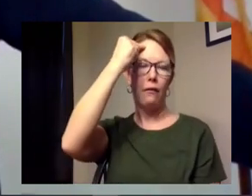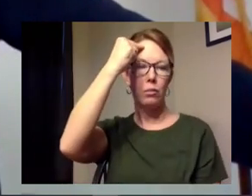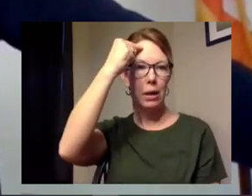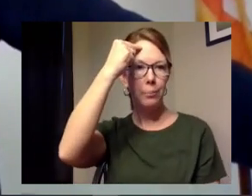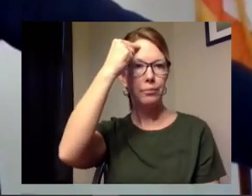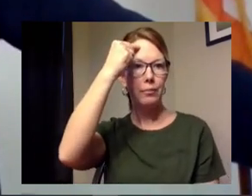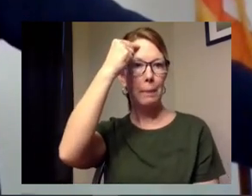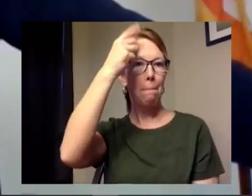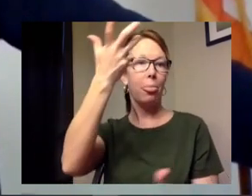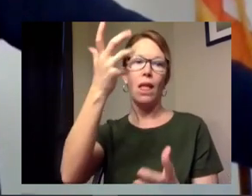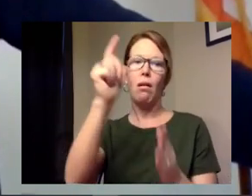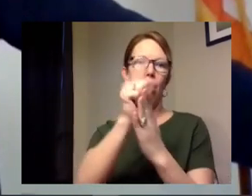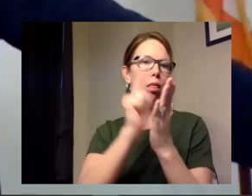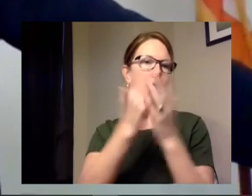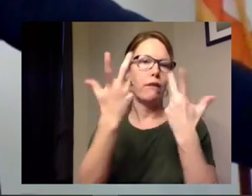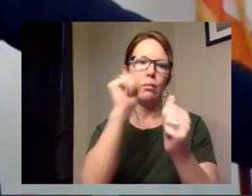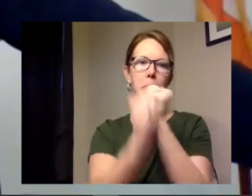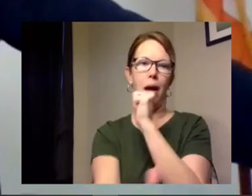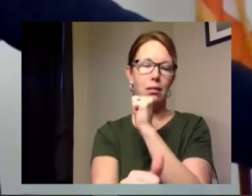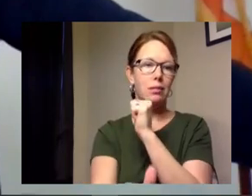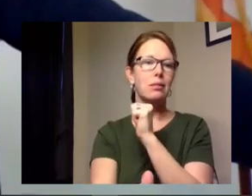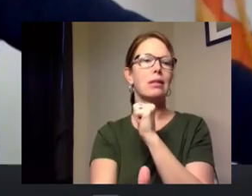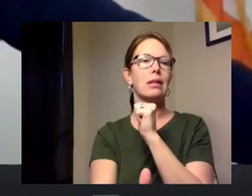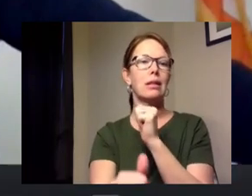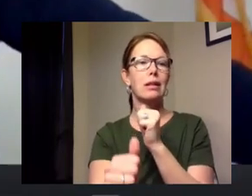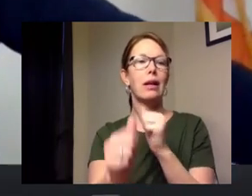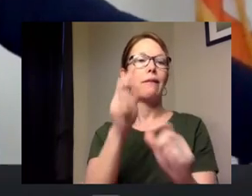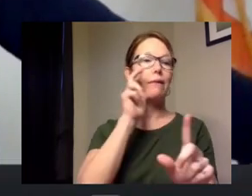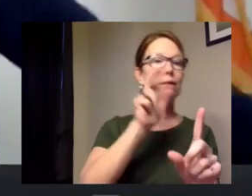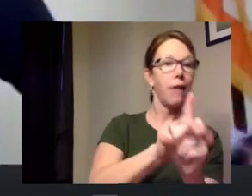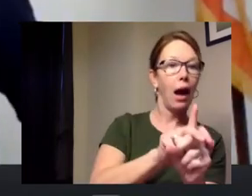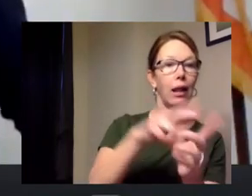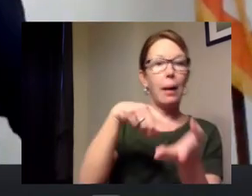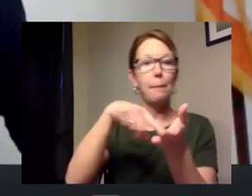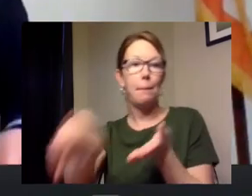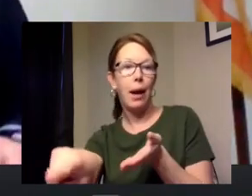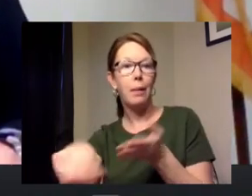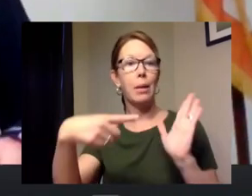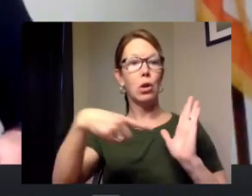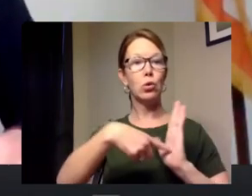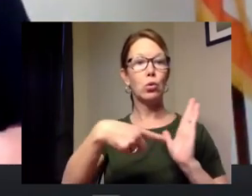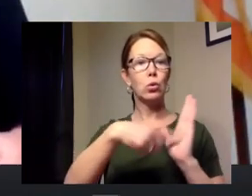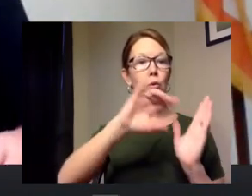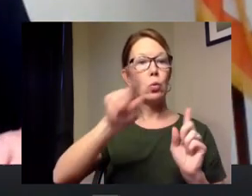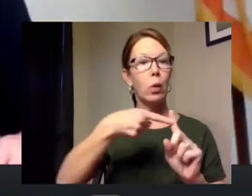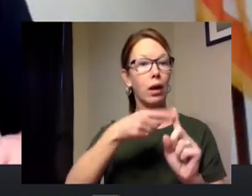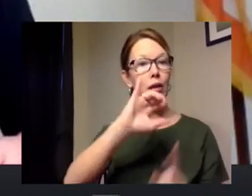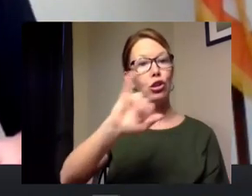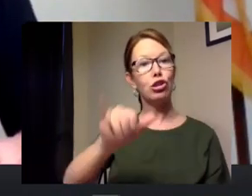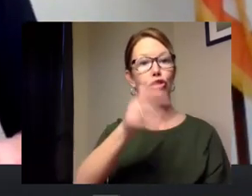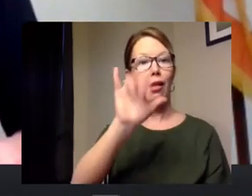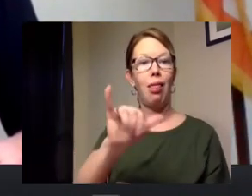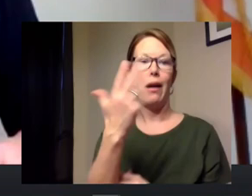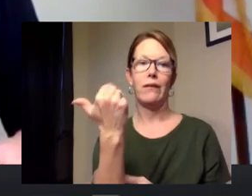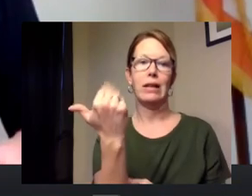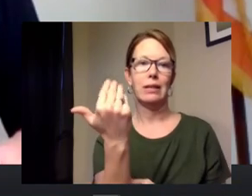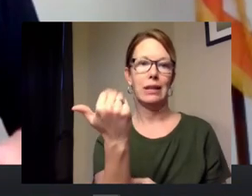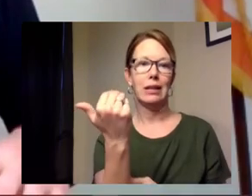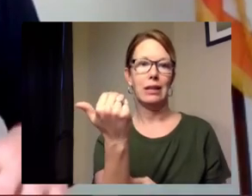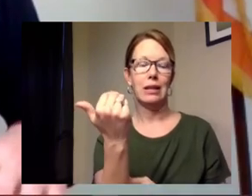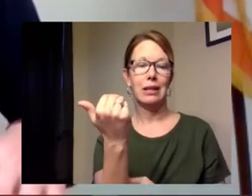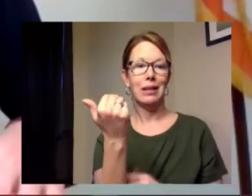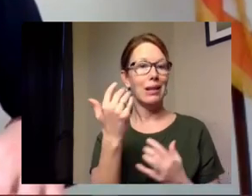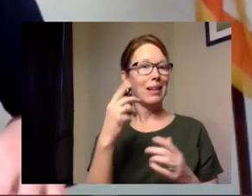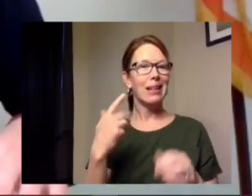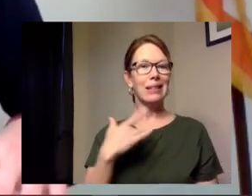has passed to allow for filing and payment of your state and municipal taxes to be moved from